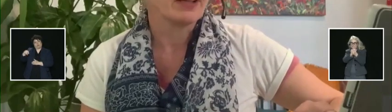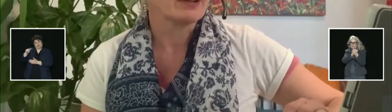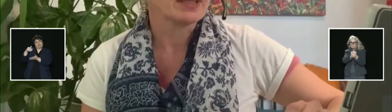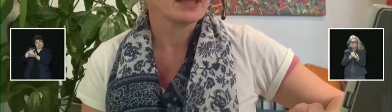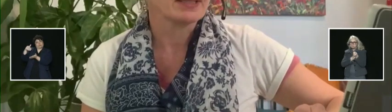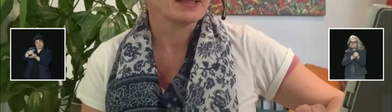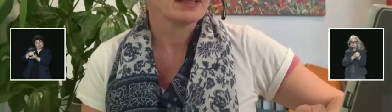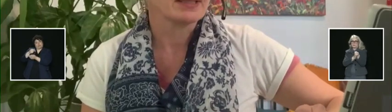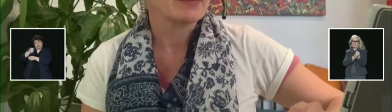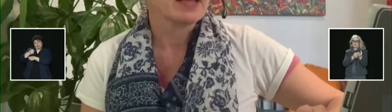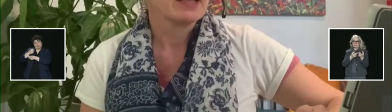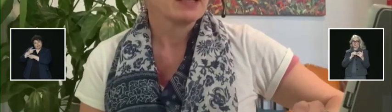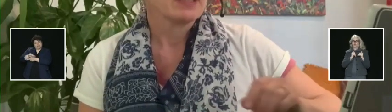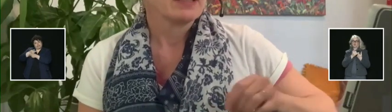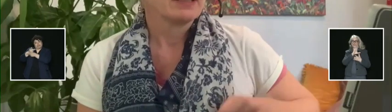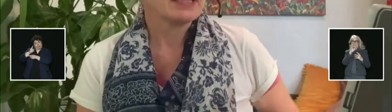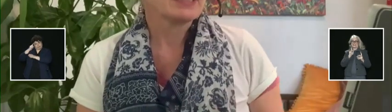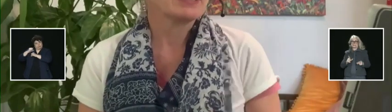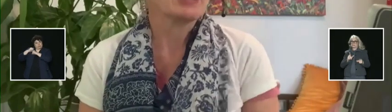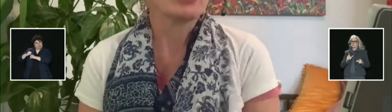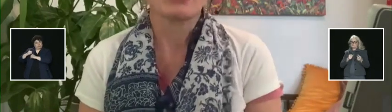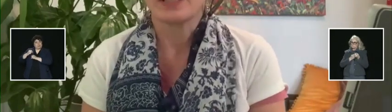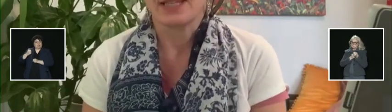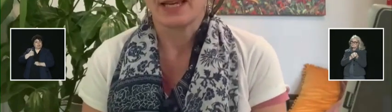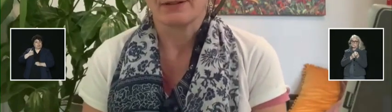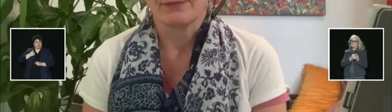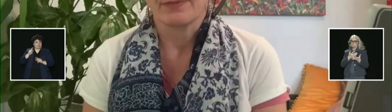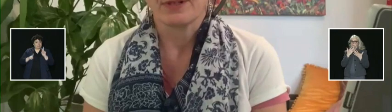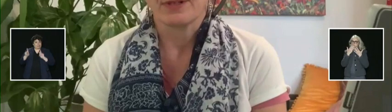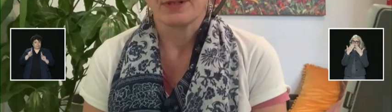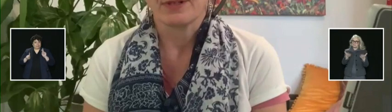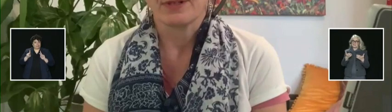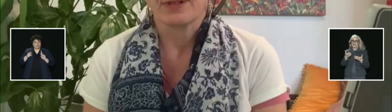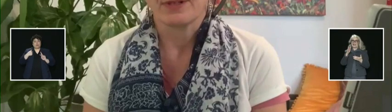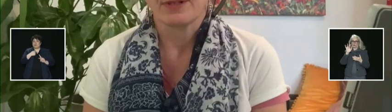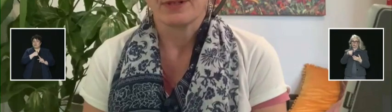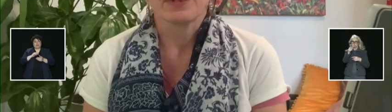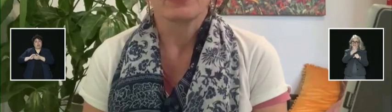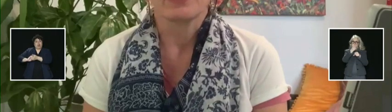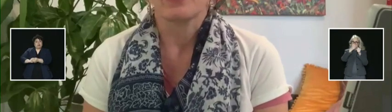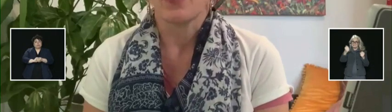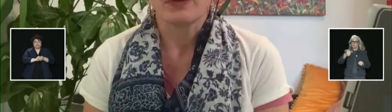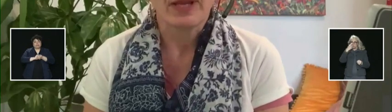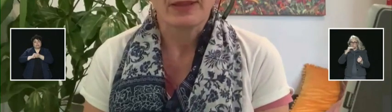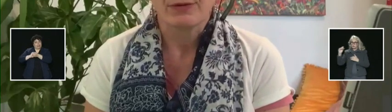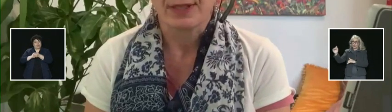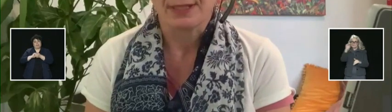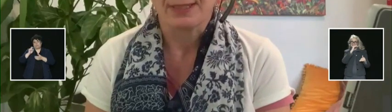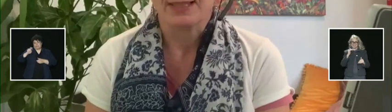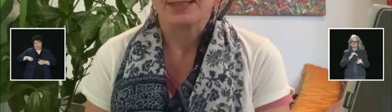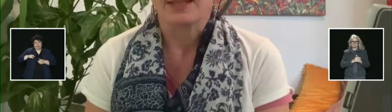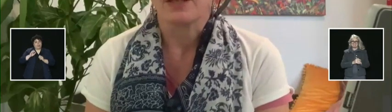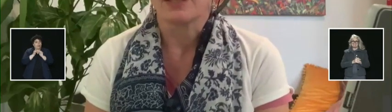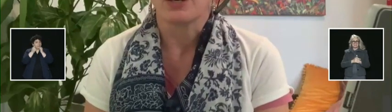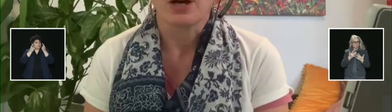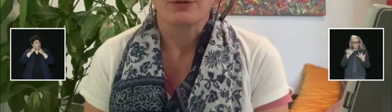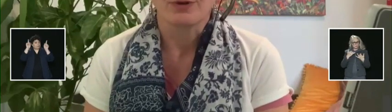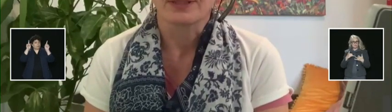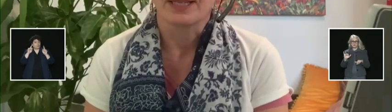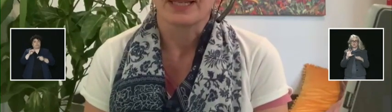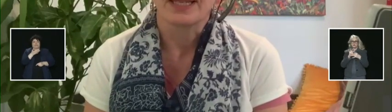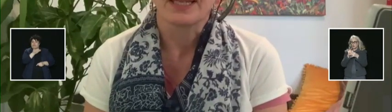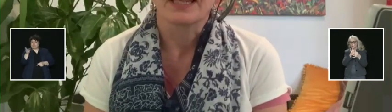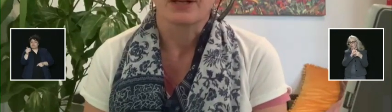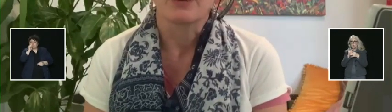protect your fellow citizens. Let's continue to work together. There is only one way through this, and that's the hard work the